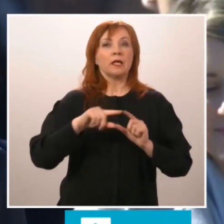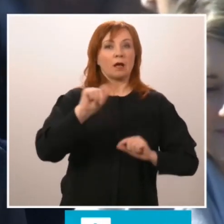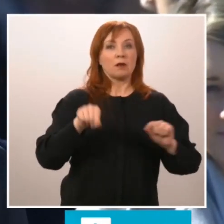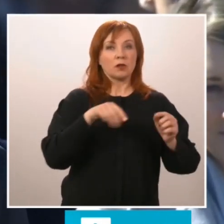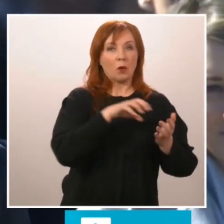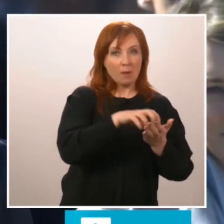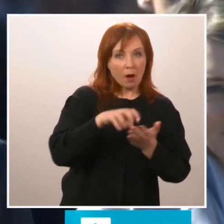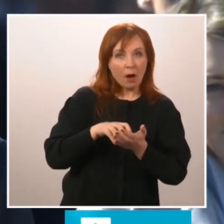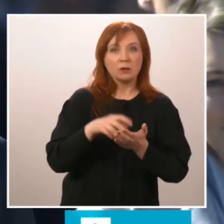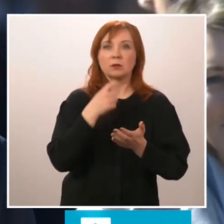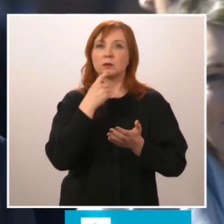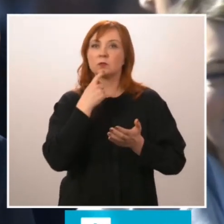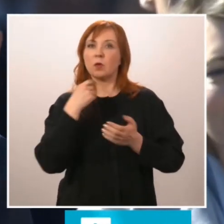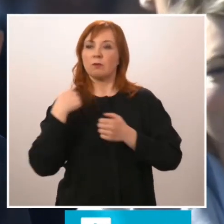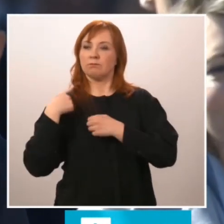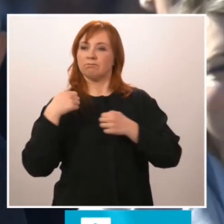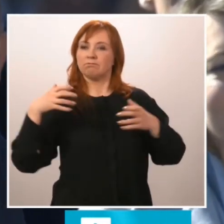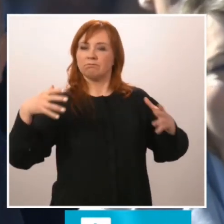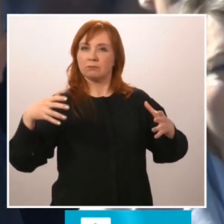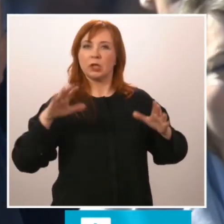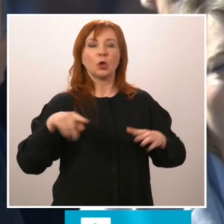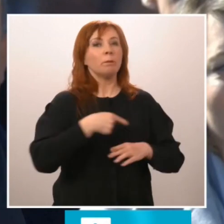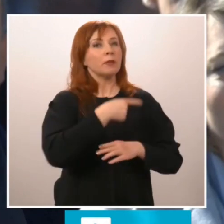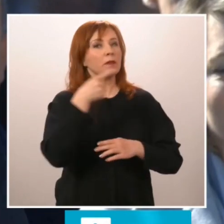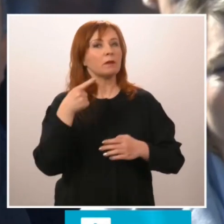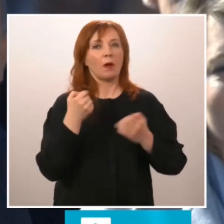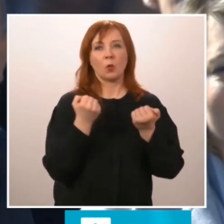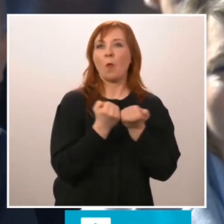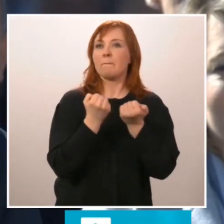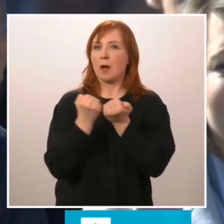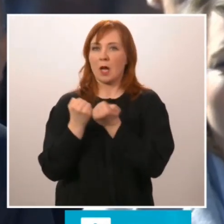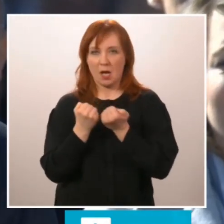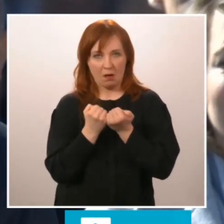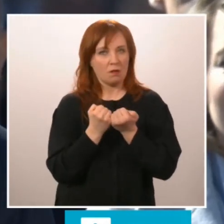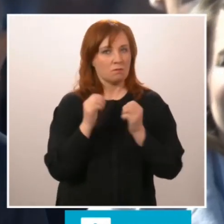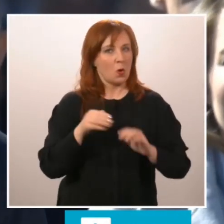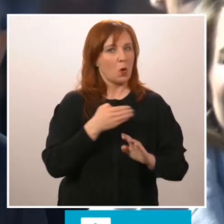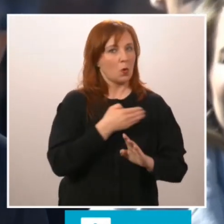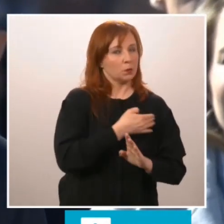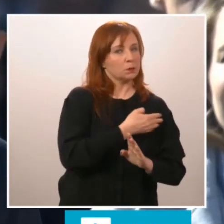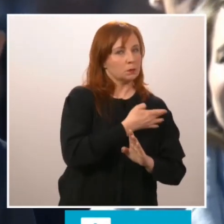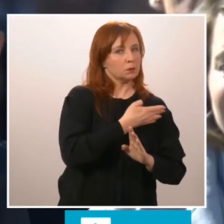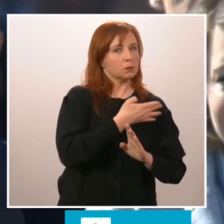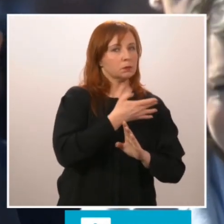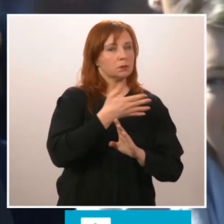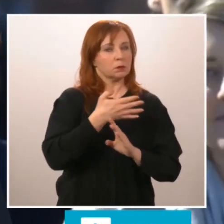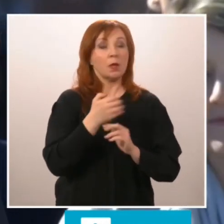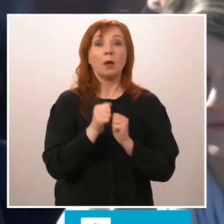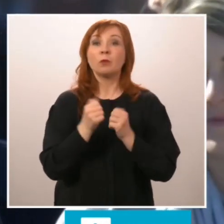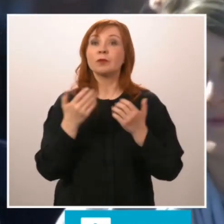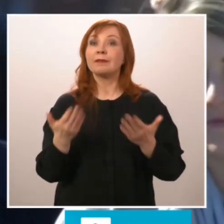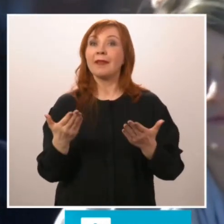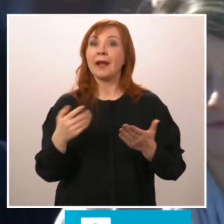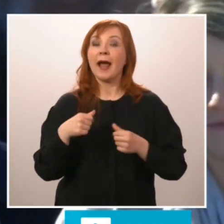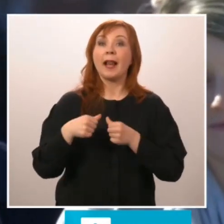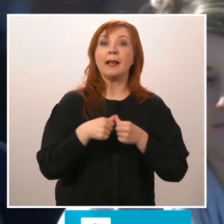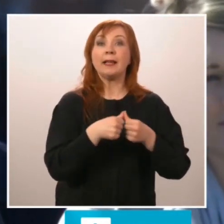have worked side by side as partners. From today, we stand together as allies.